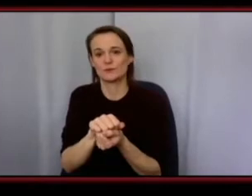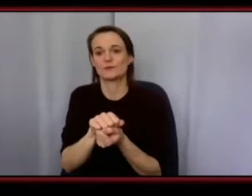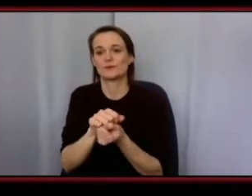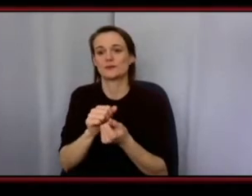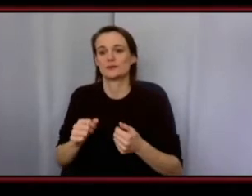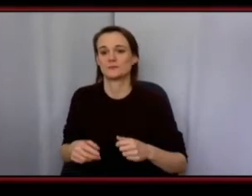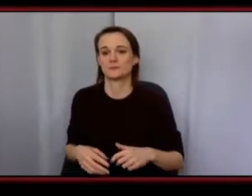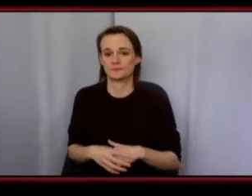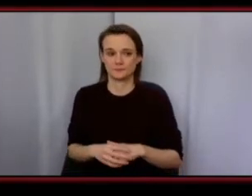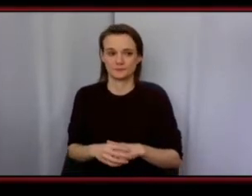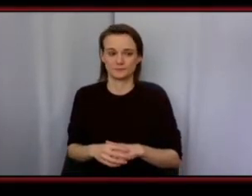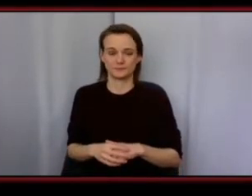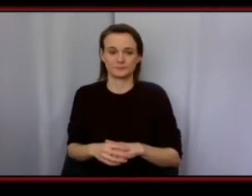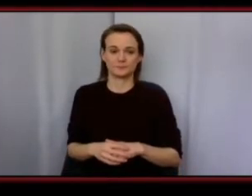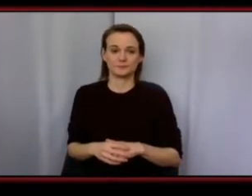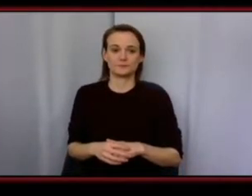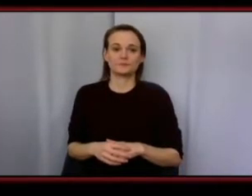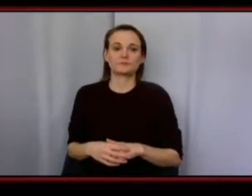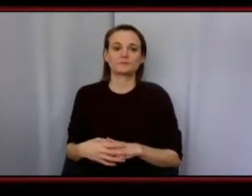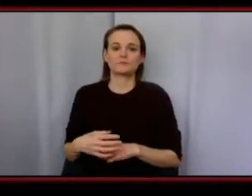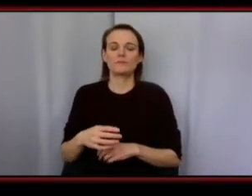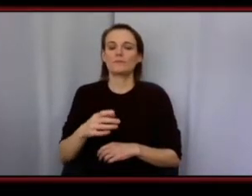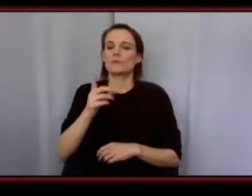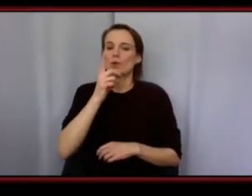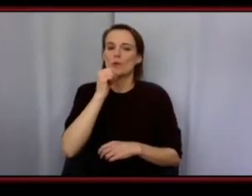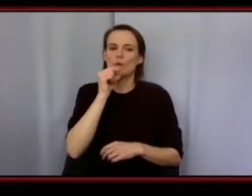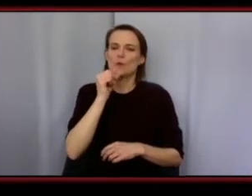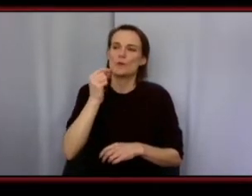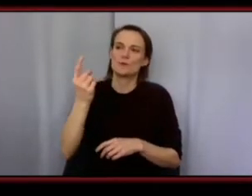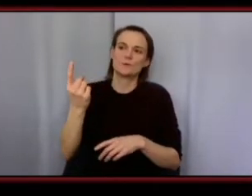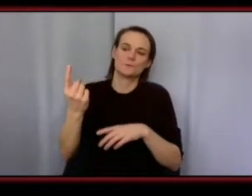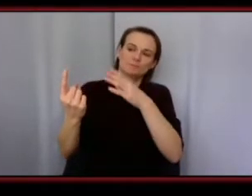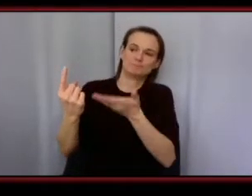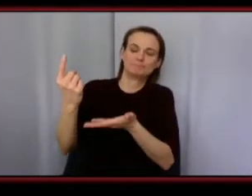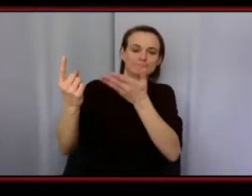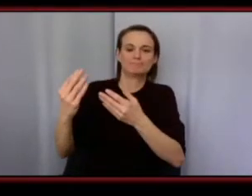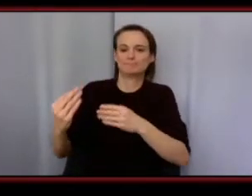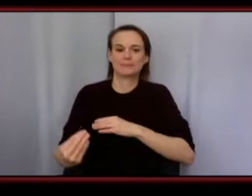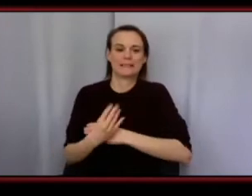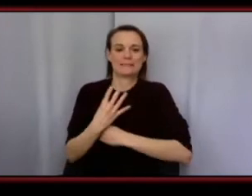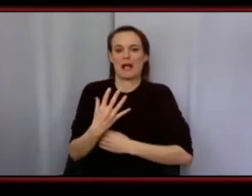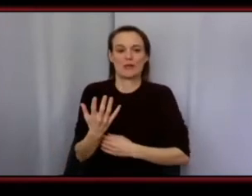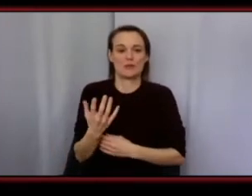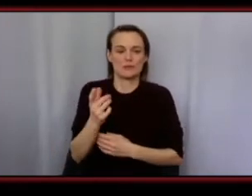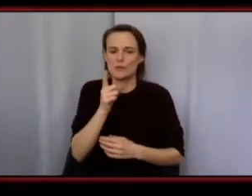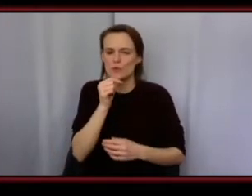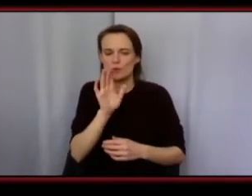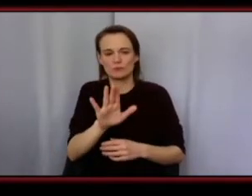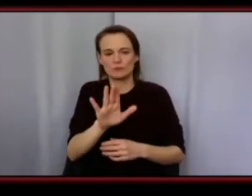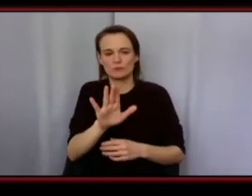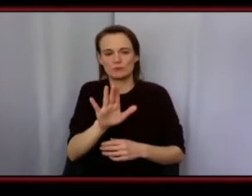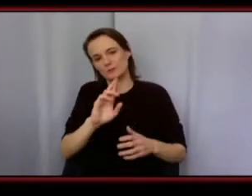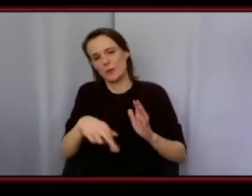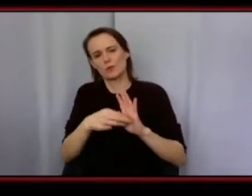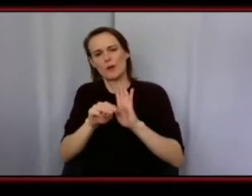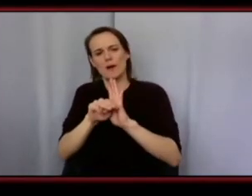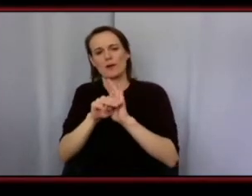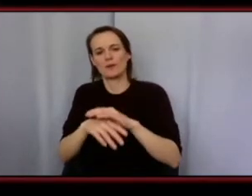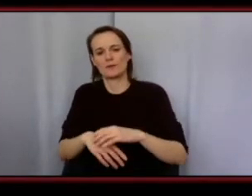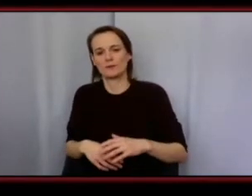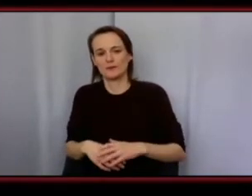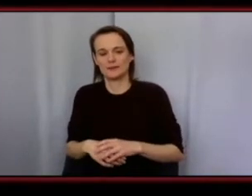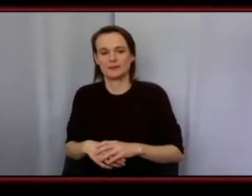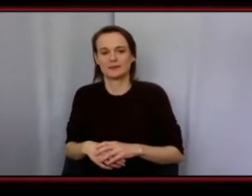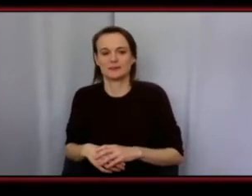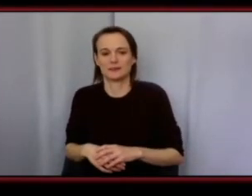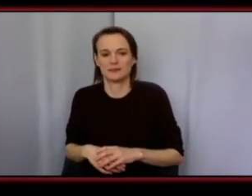who is someone that has inspired you along your journey do you have role models uh so for me i